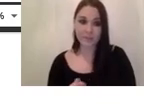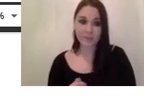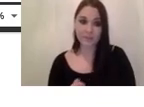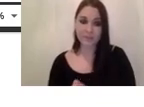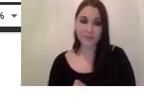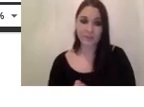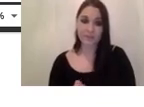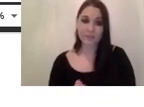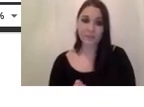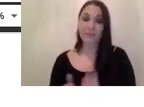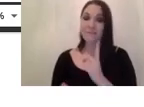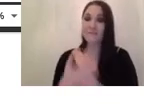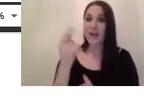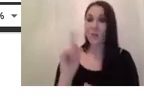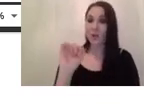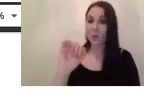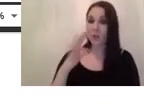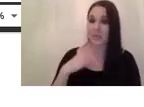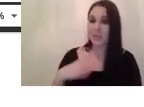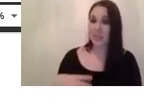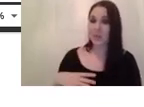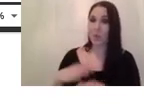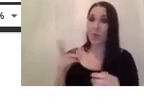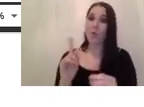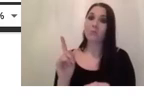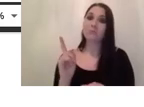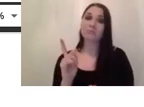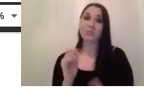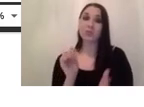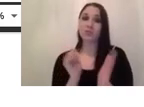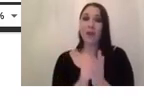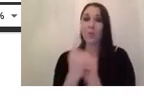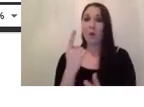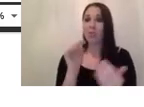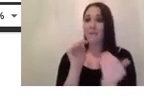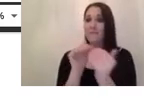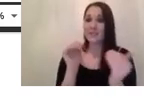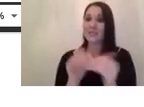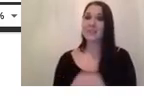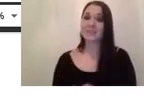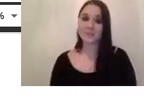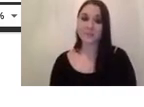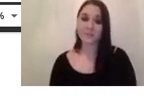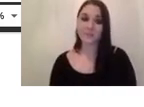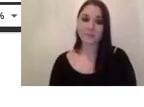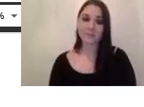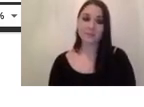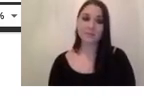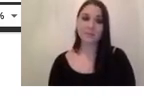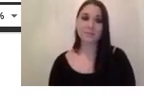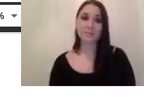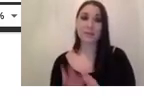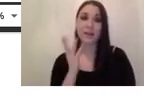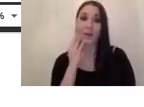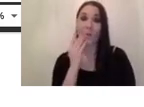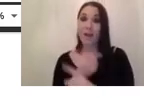or the one that fits kind of good to your application once the camera is selected you